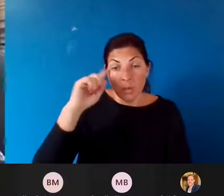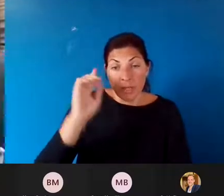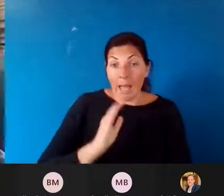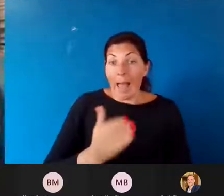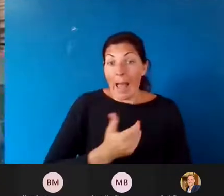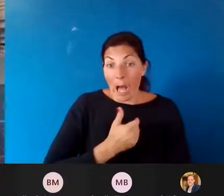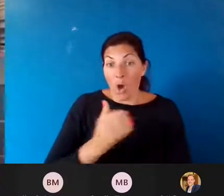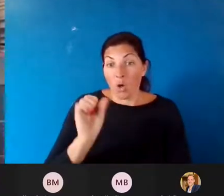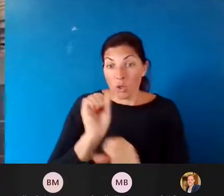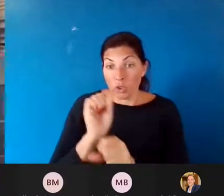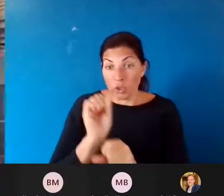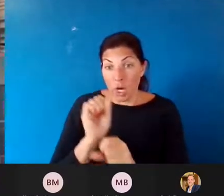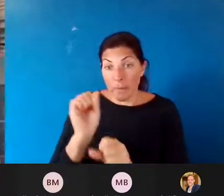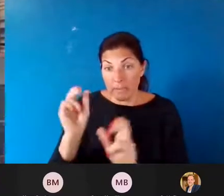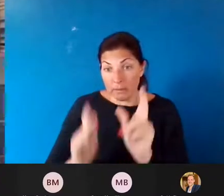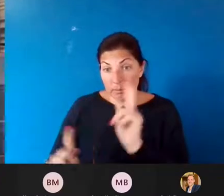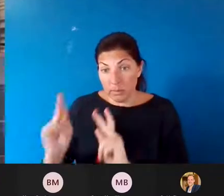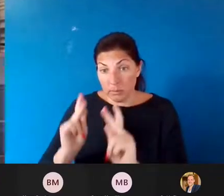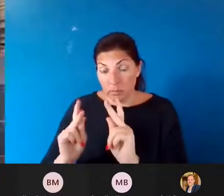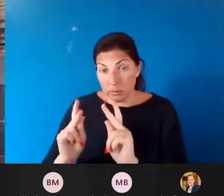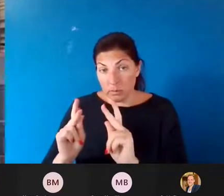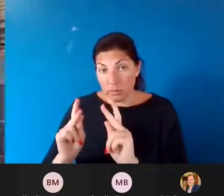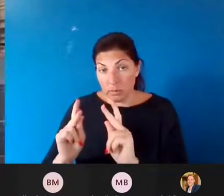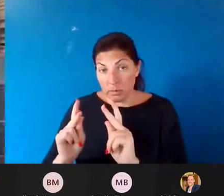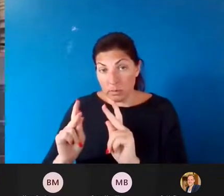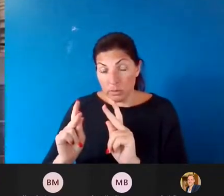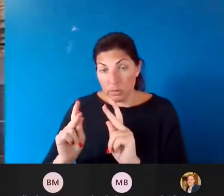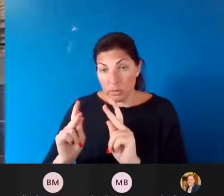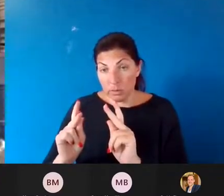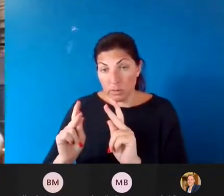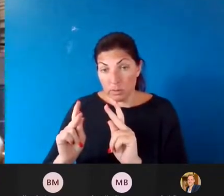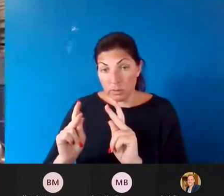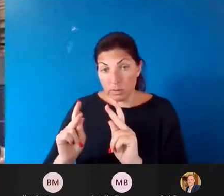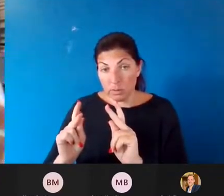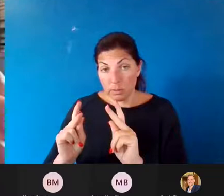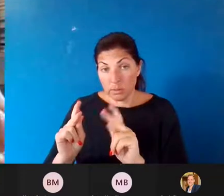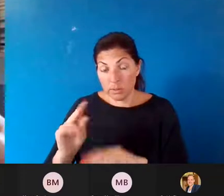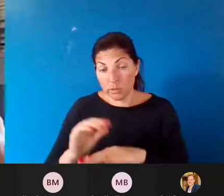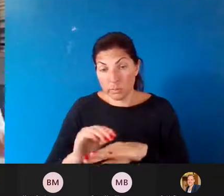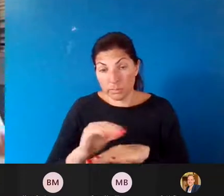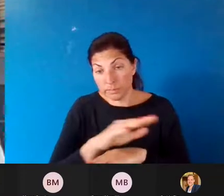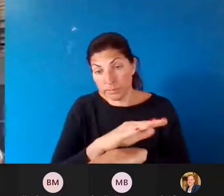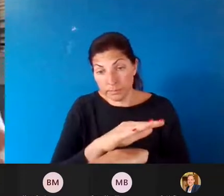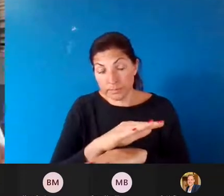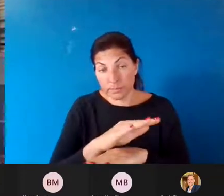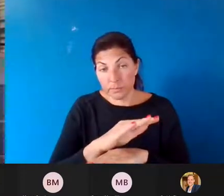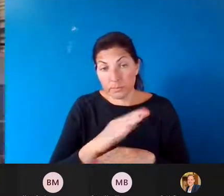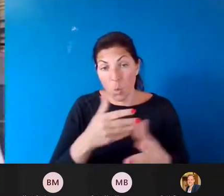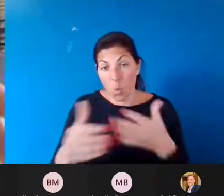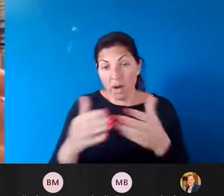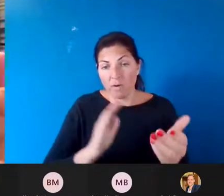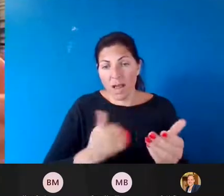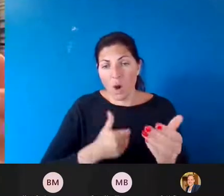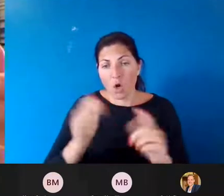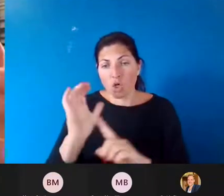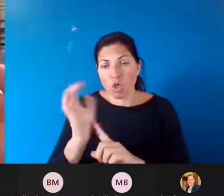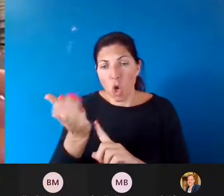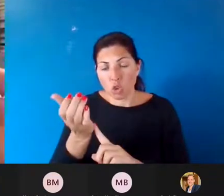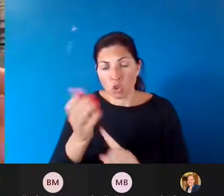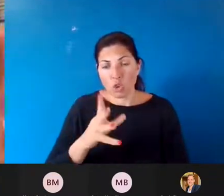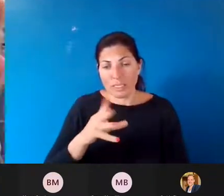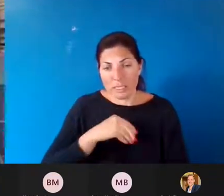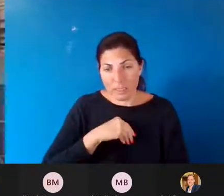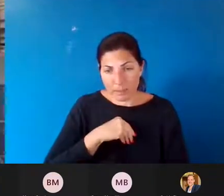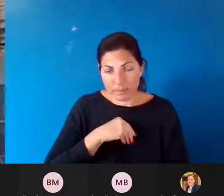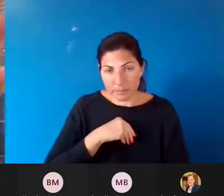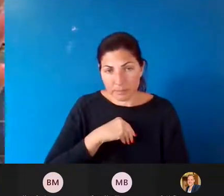is to shape what what is in our cultural acceptance. know, there's something called an Overton window. The